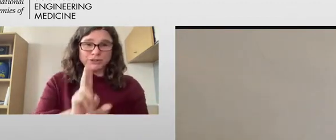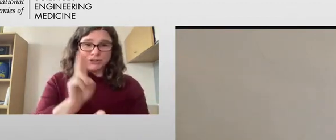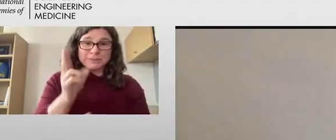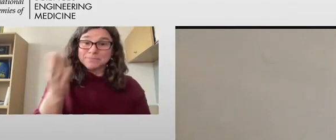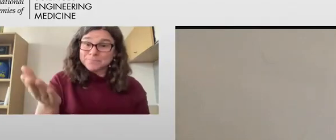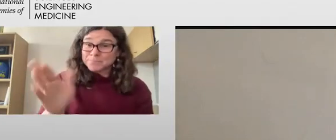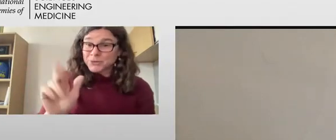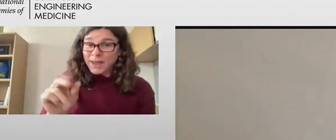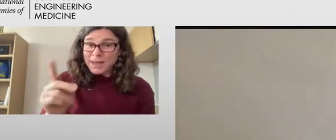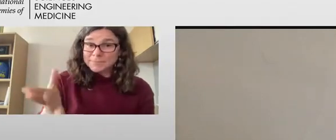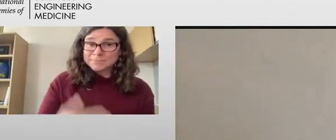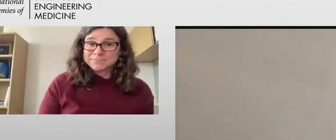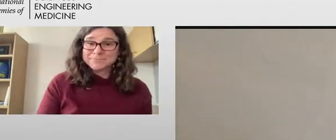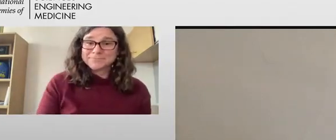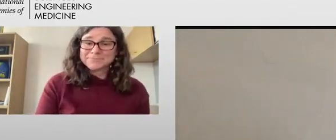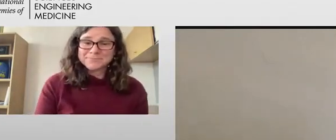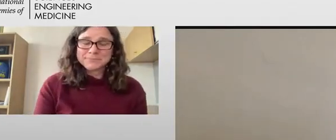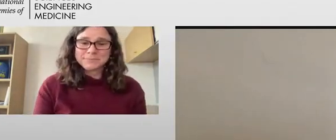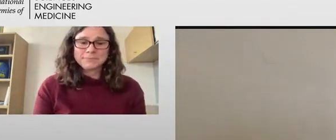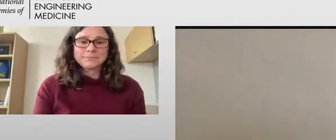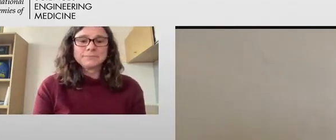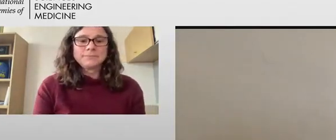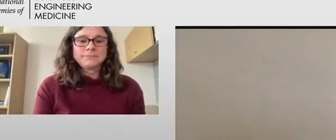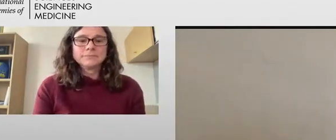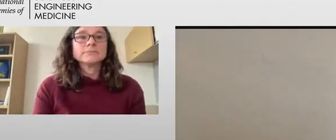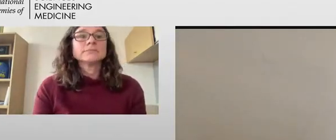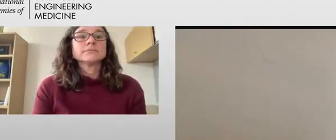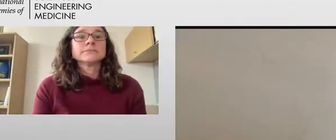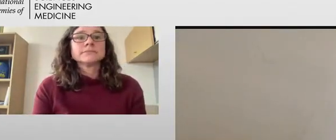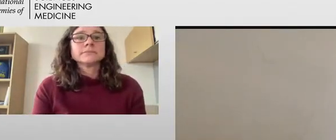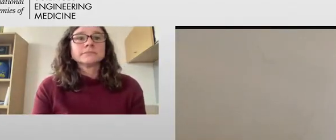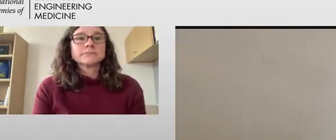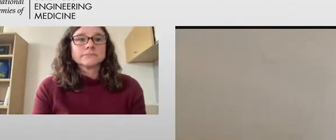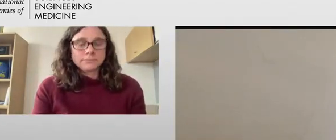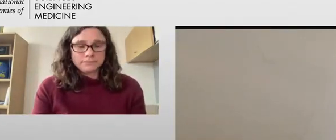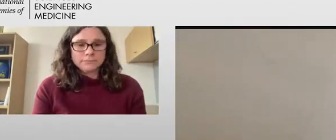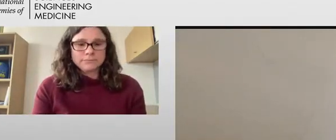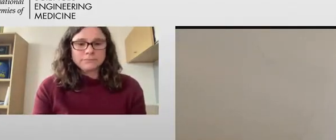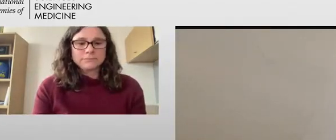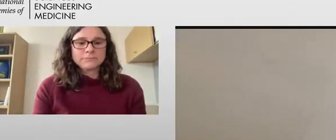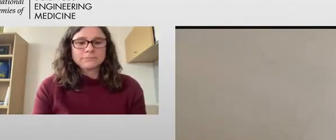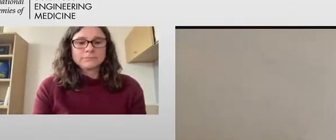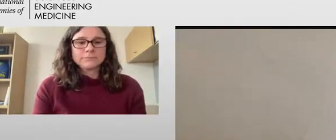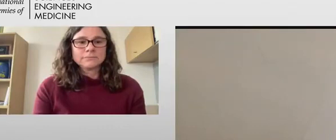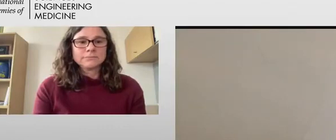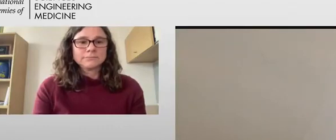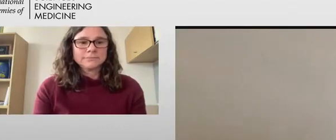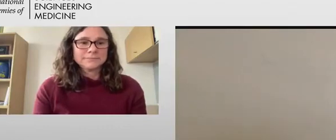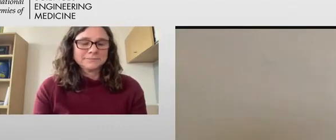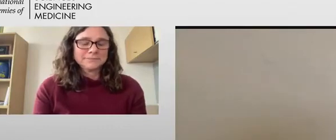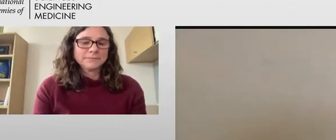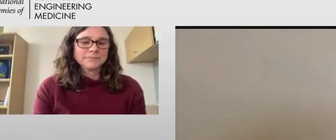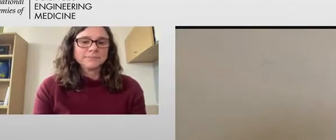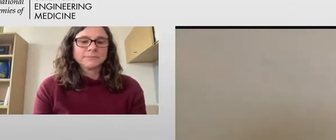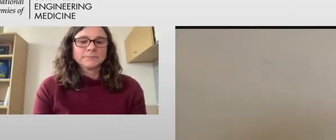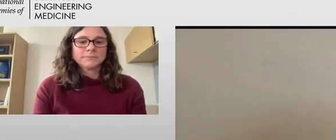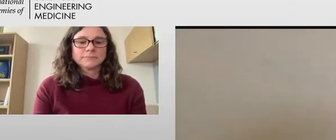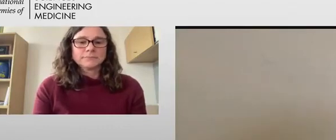Engineering at Purdue University. So first, if you'd like to go ahead and introduce yourself, Brad, and get started.